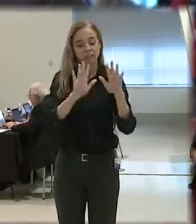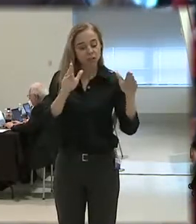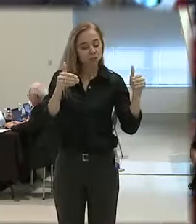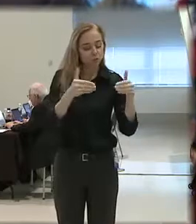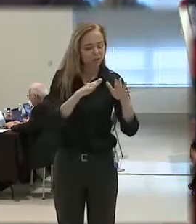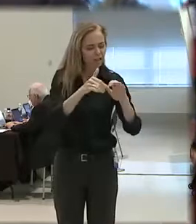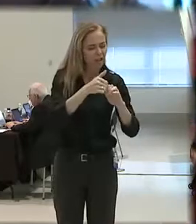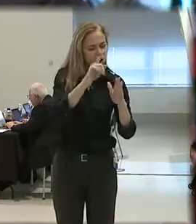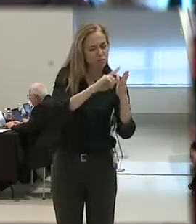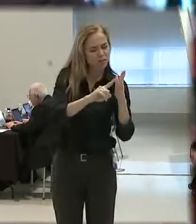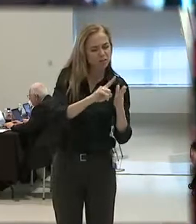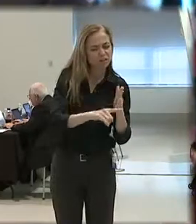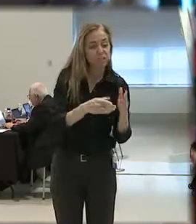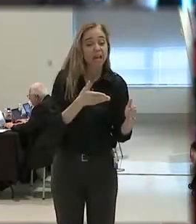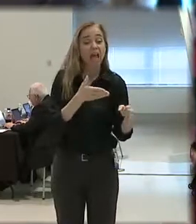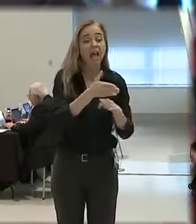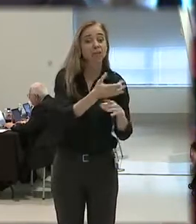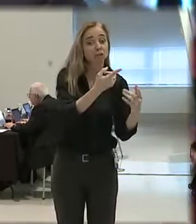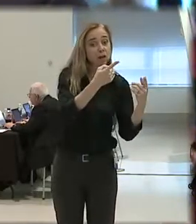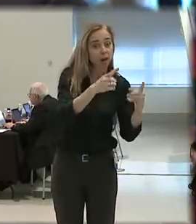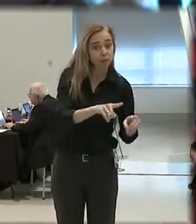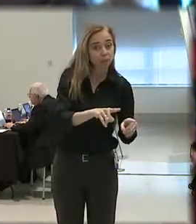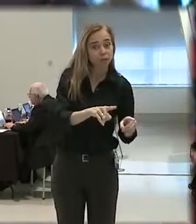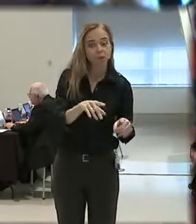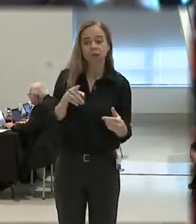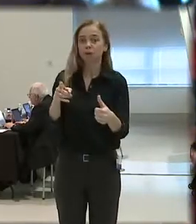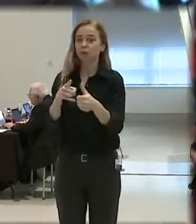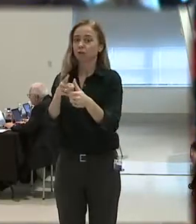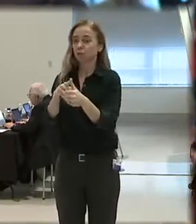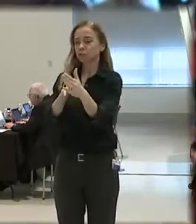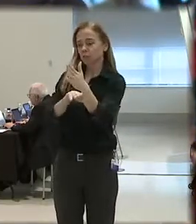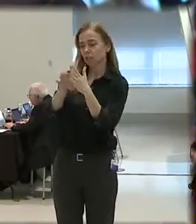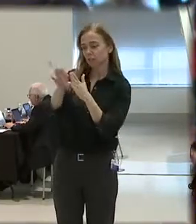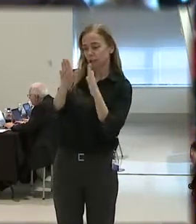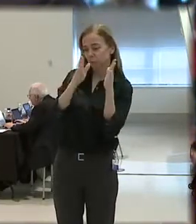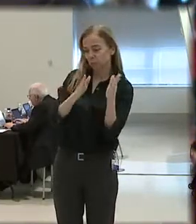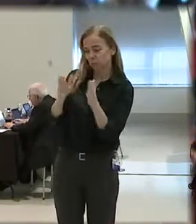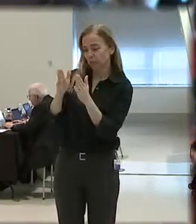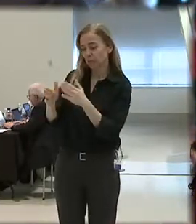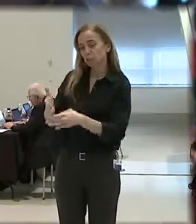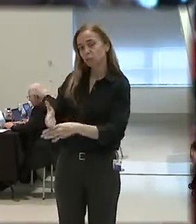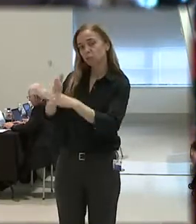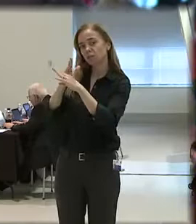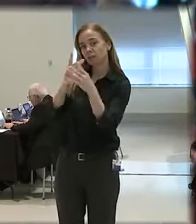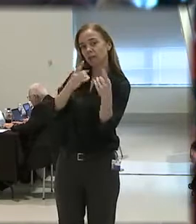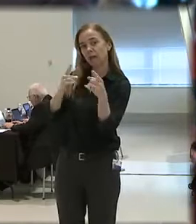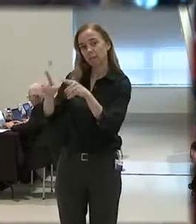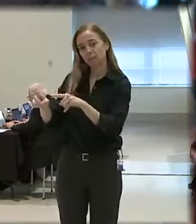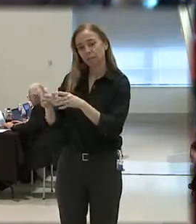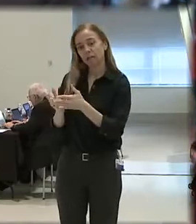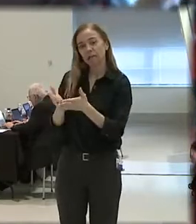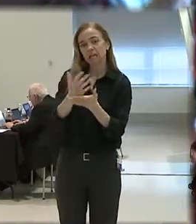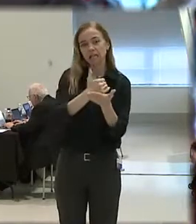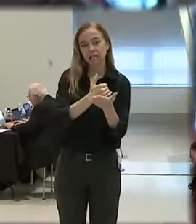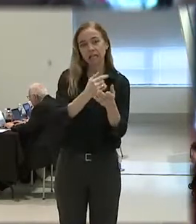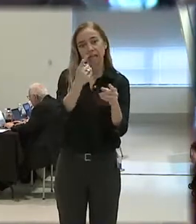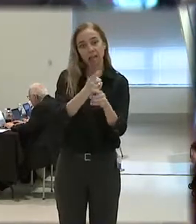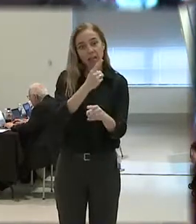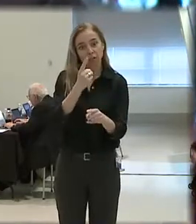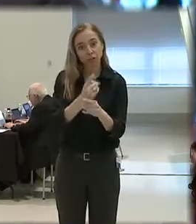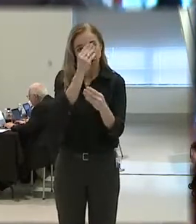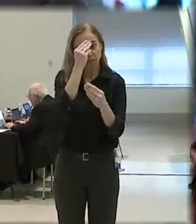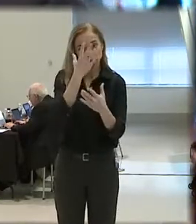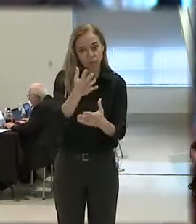investigate incidents after they occur, we need to develop strategies for preventing incidents. We need to collect accurate information,